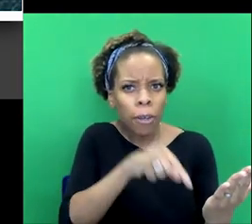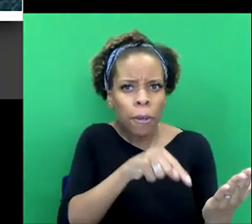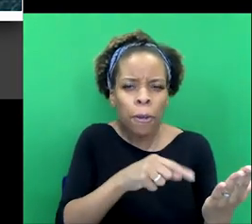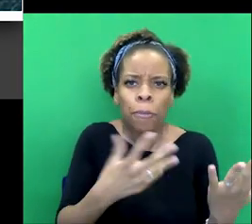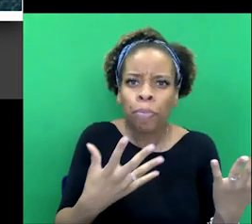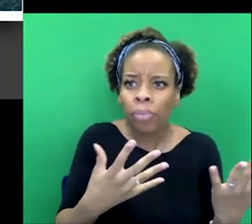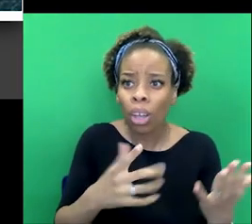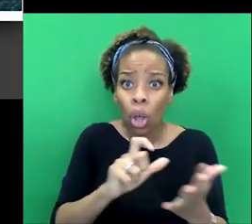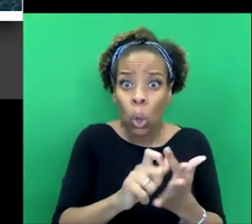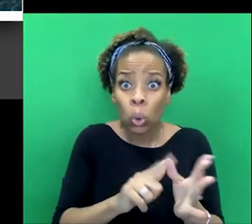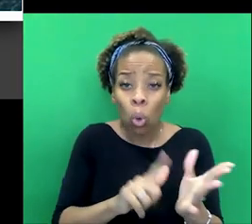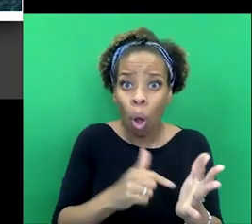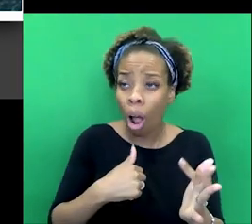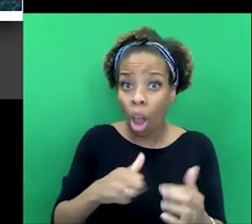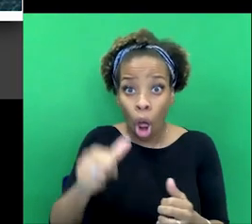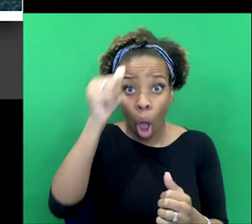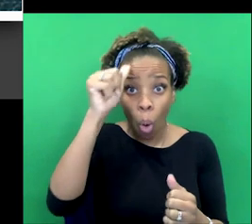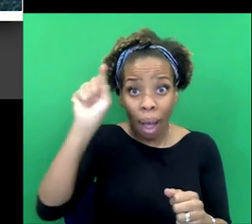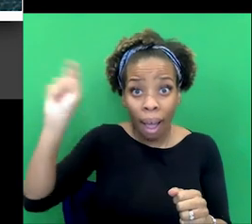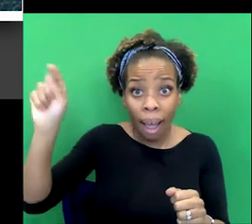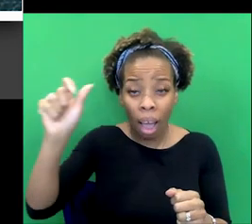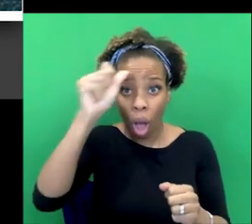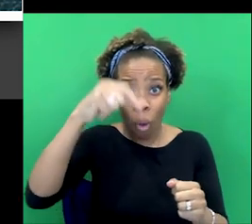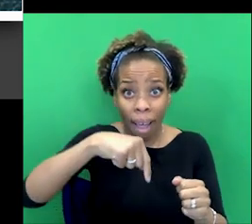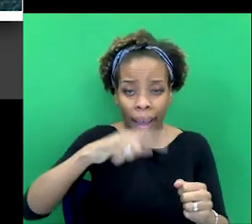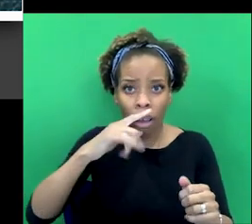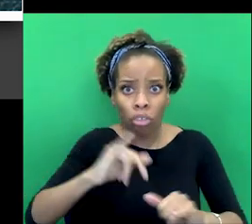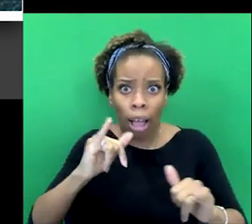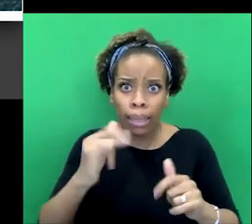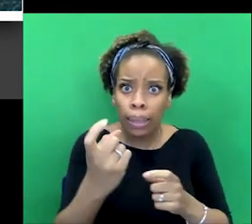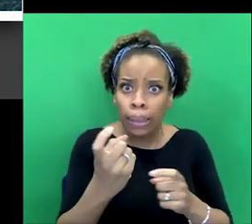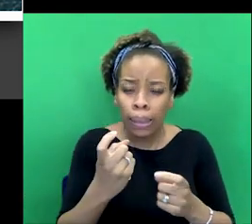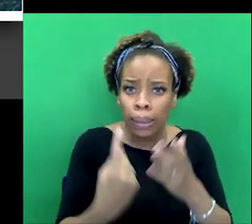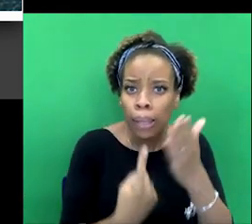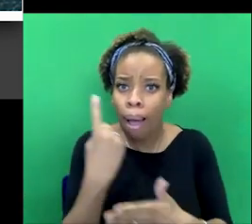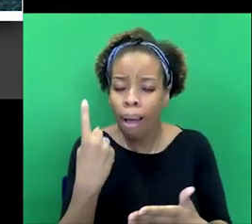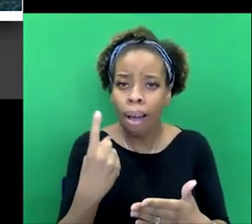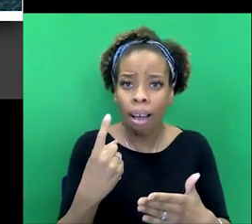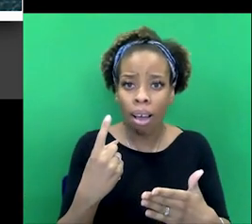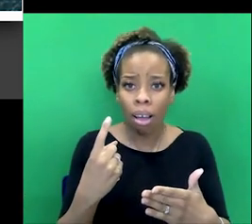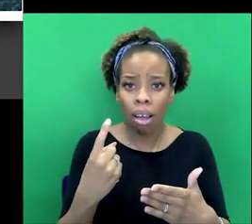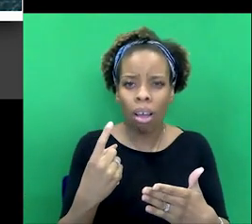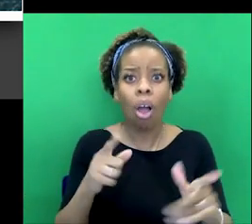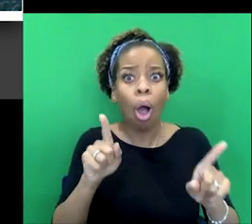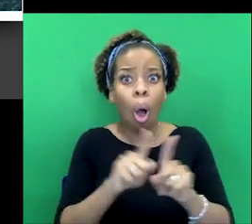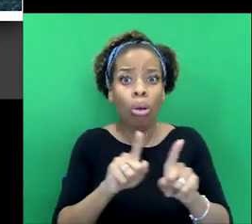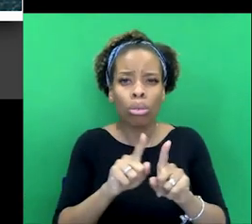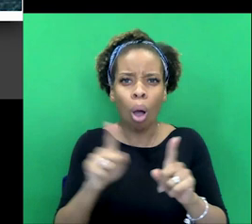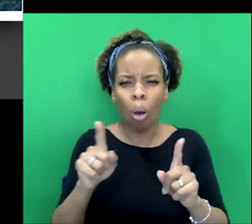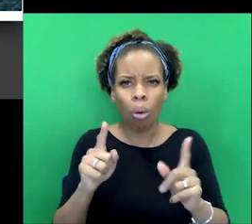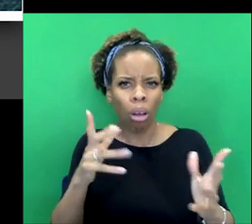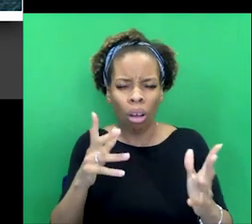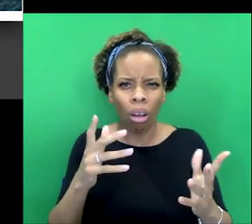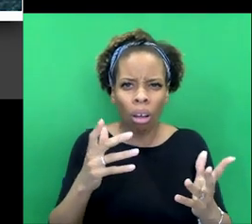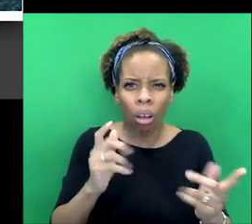that is, he more, is he attuned to the idea of a, of a crisis of, of empire? The idea of degeneration pops up